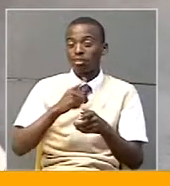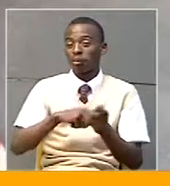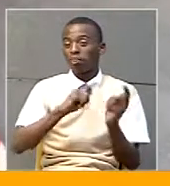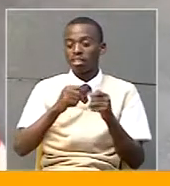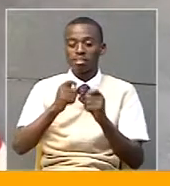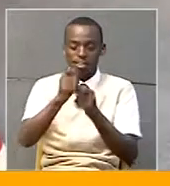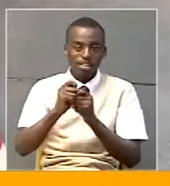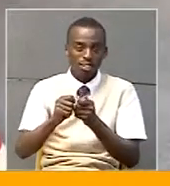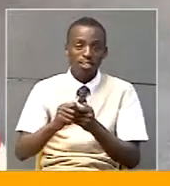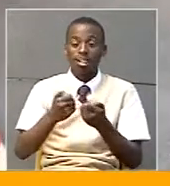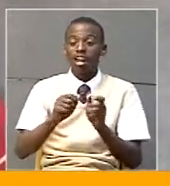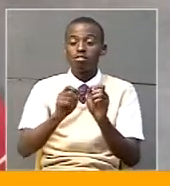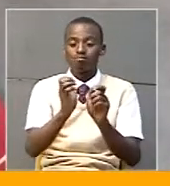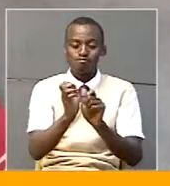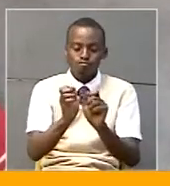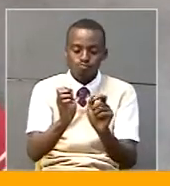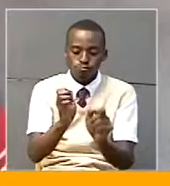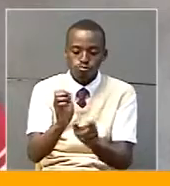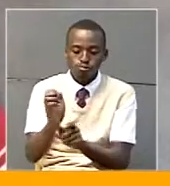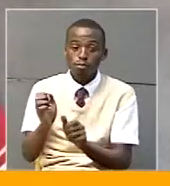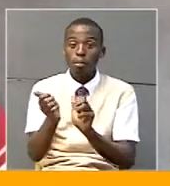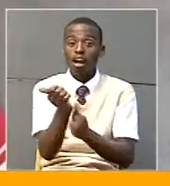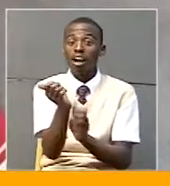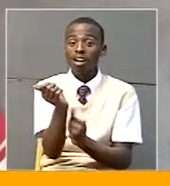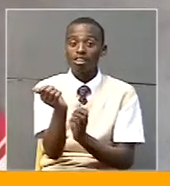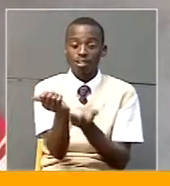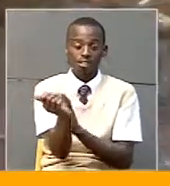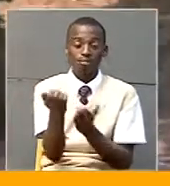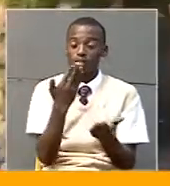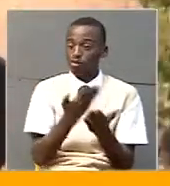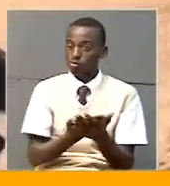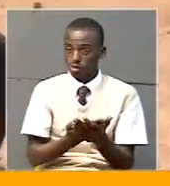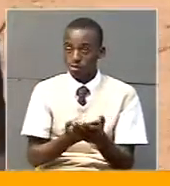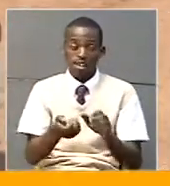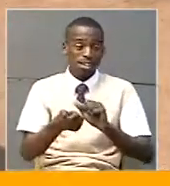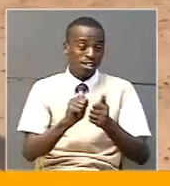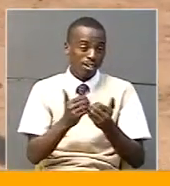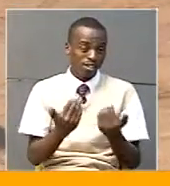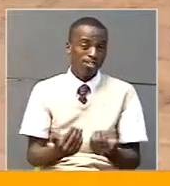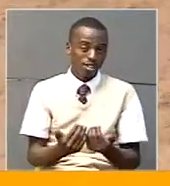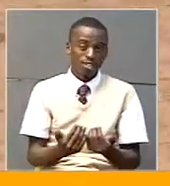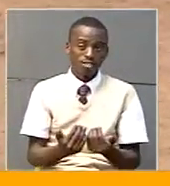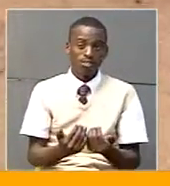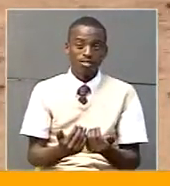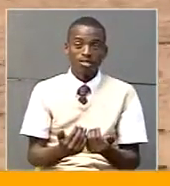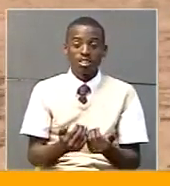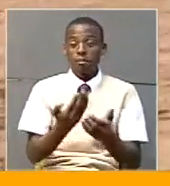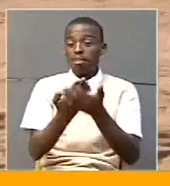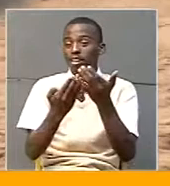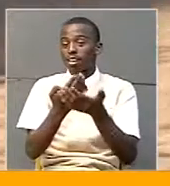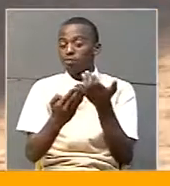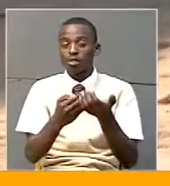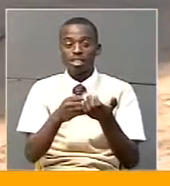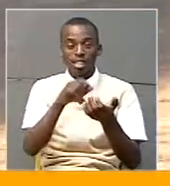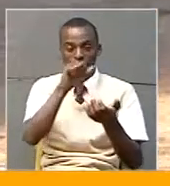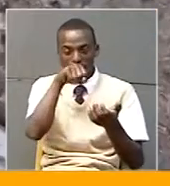they dug for her and she has planted cassava. So that has been very good, that exchange program. The challenge, however, remains taking good care of the animals